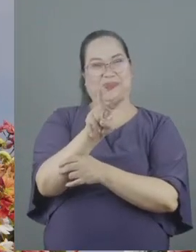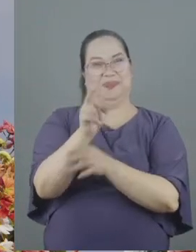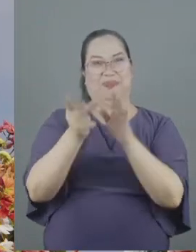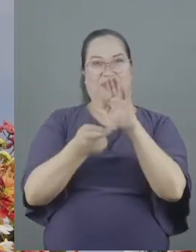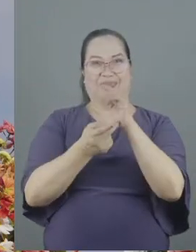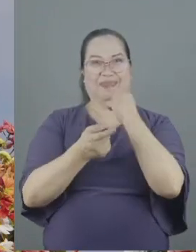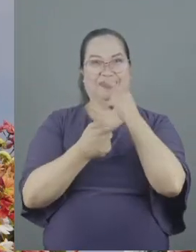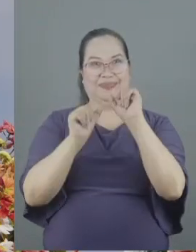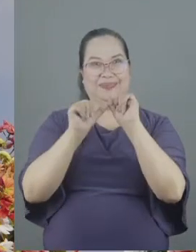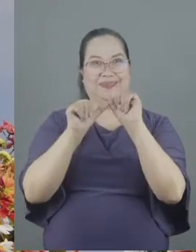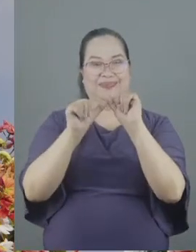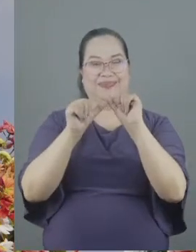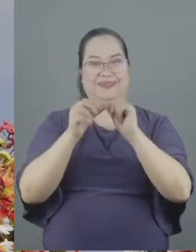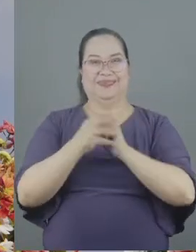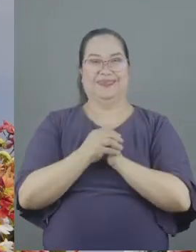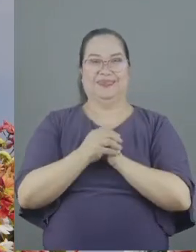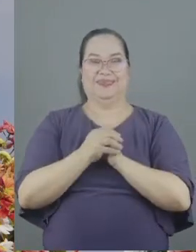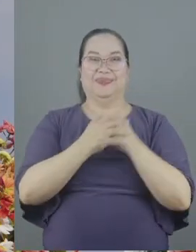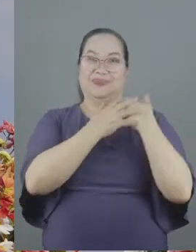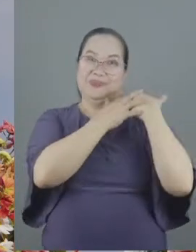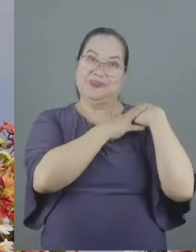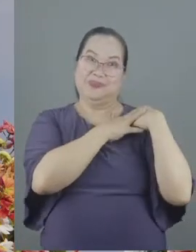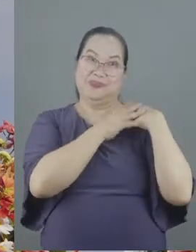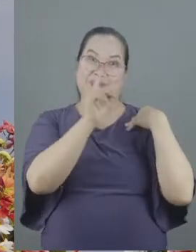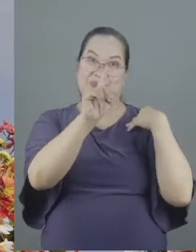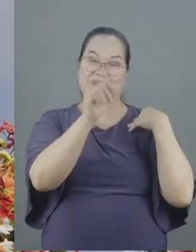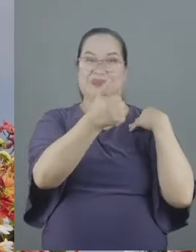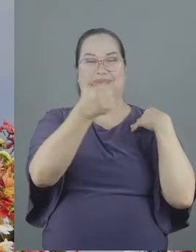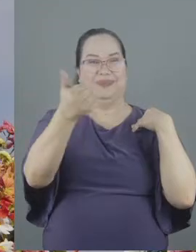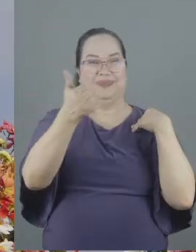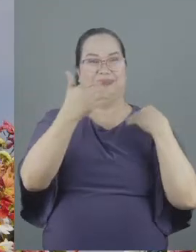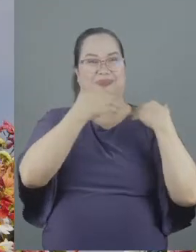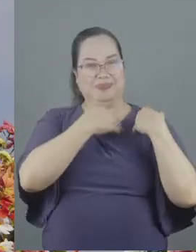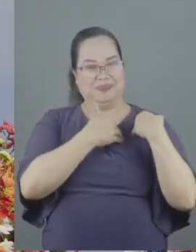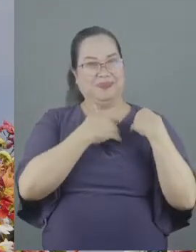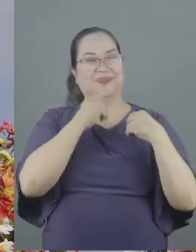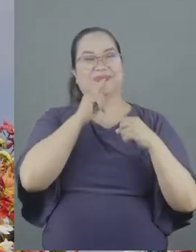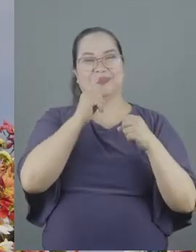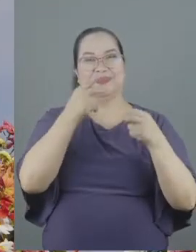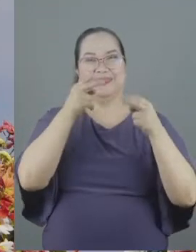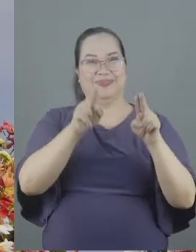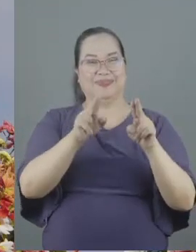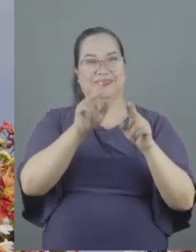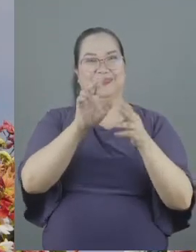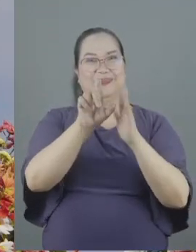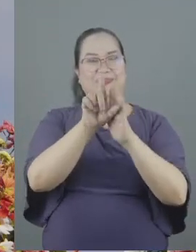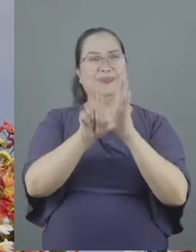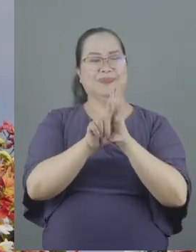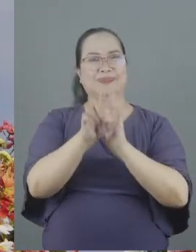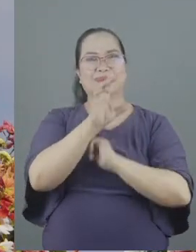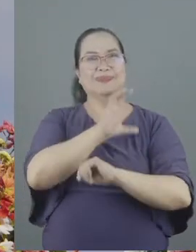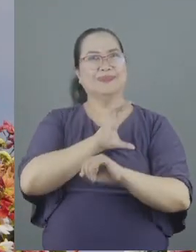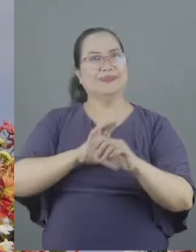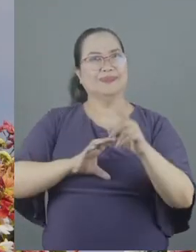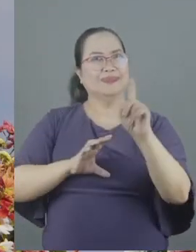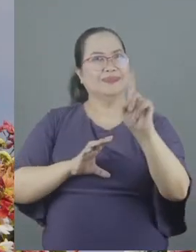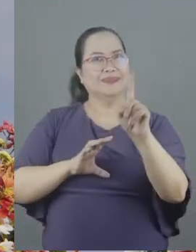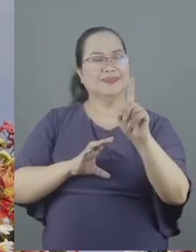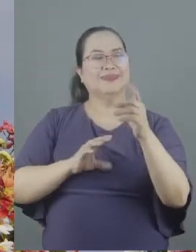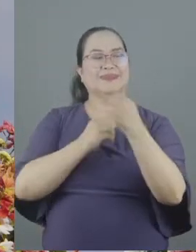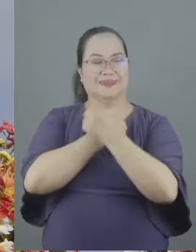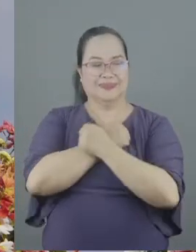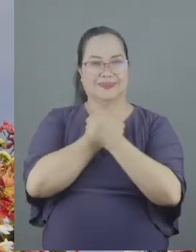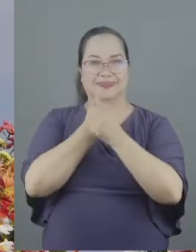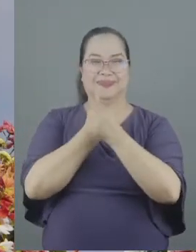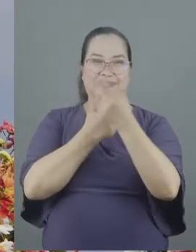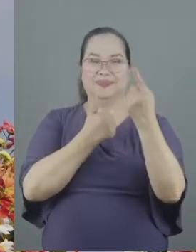continuing there bear one another's burdens and so fulfill the law of Christ what's the law of Christ the law of Christ is love one another